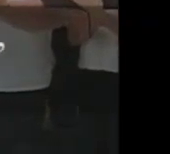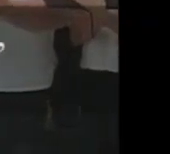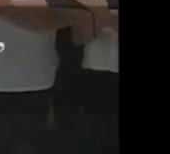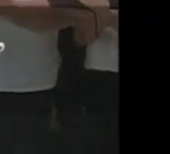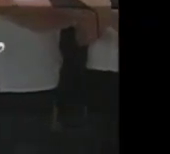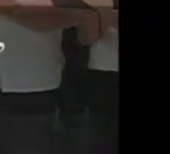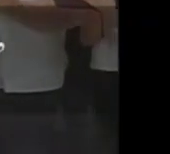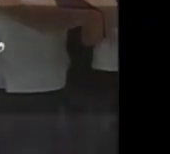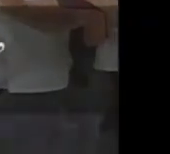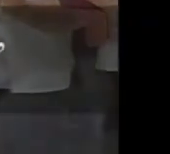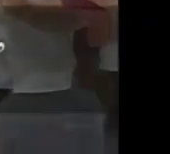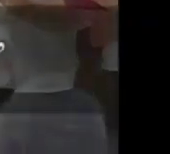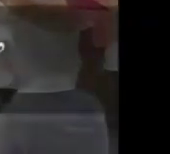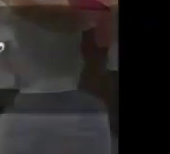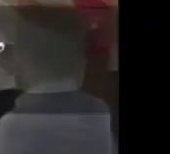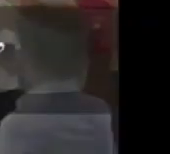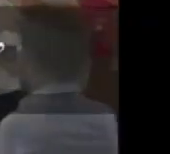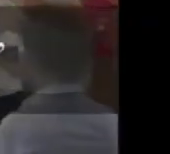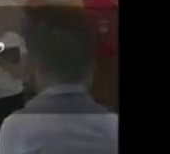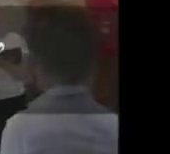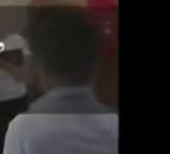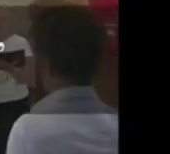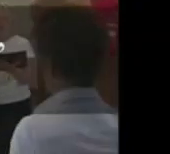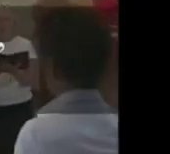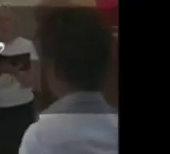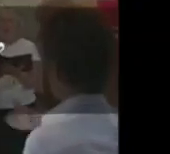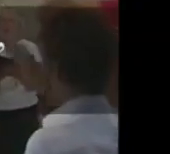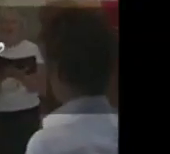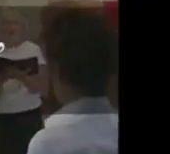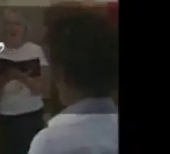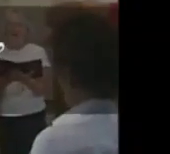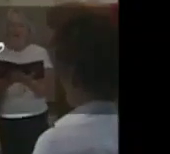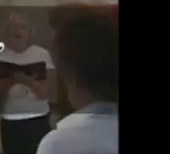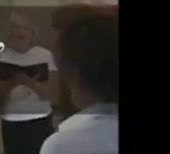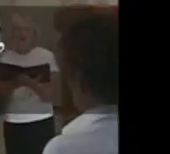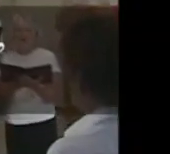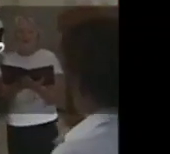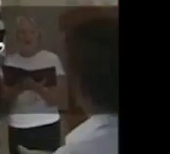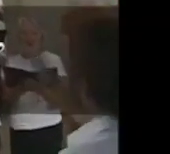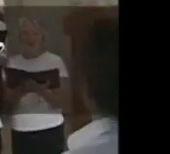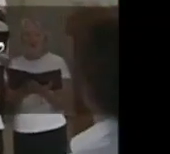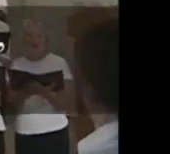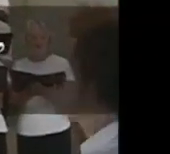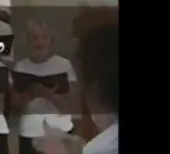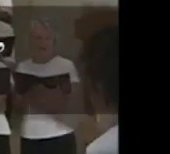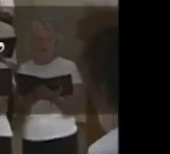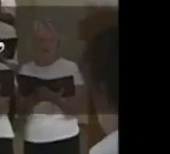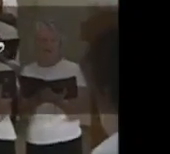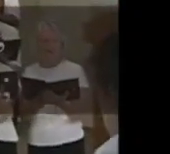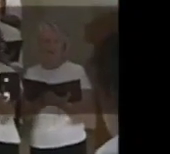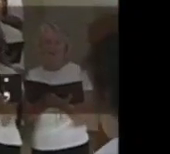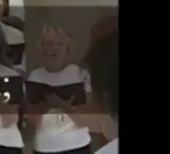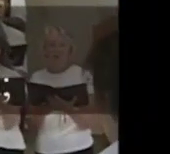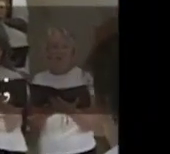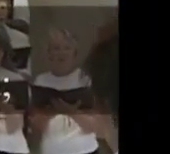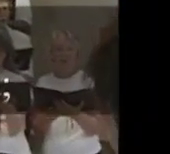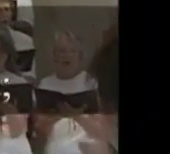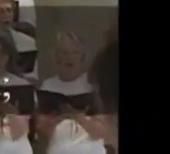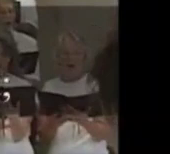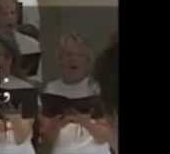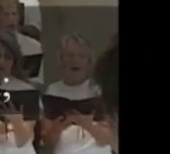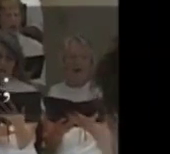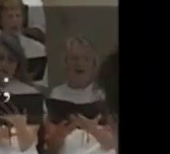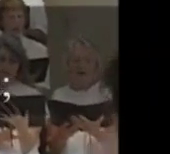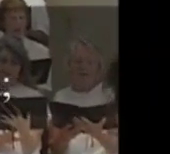Fear not, I am with you, O be not dismayed, for